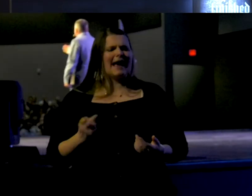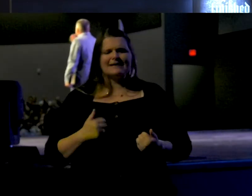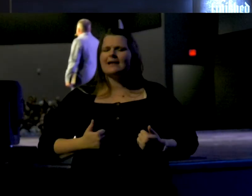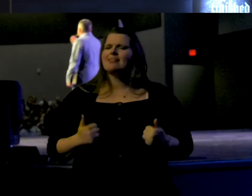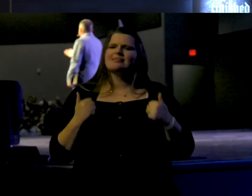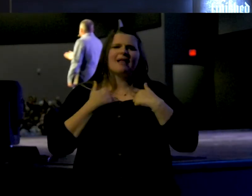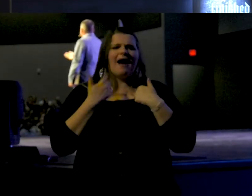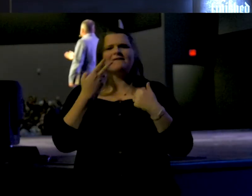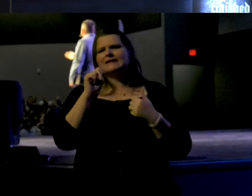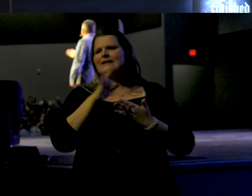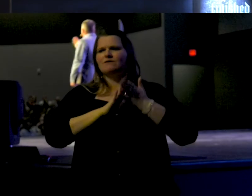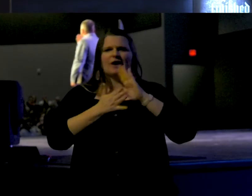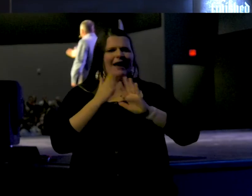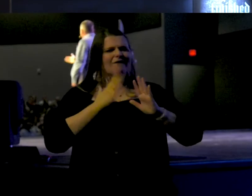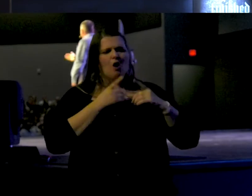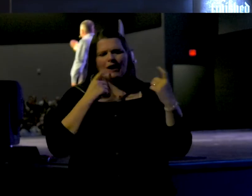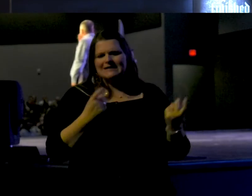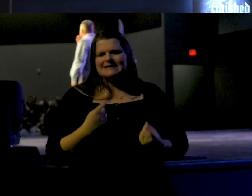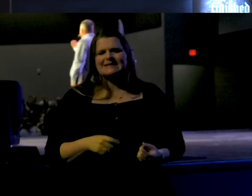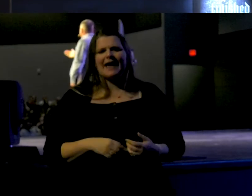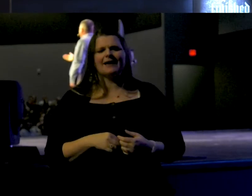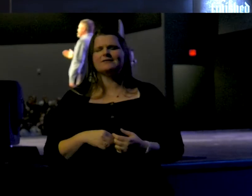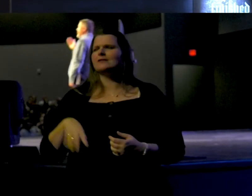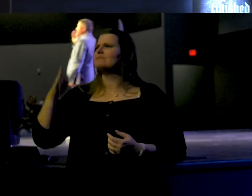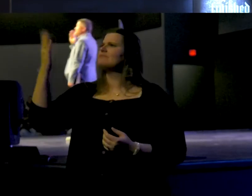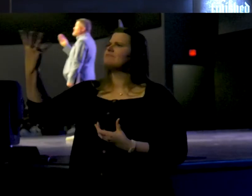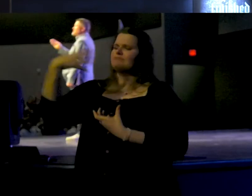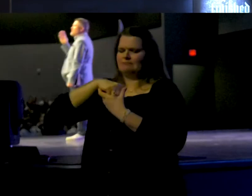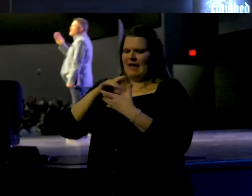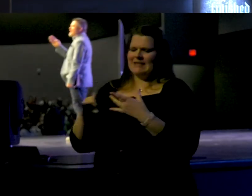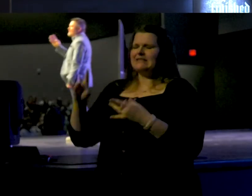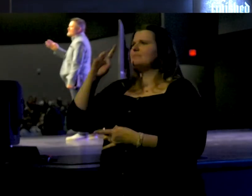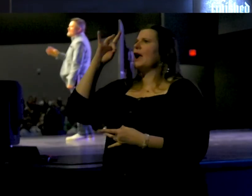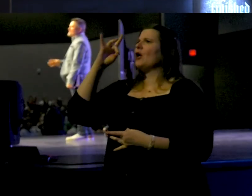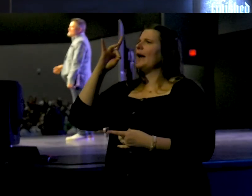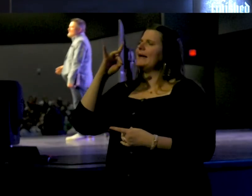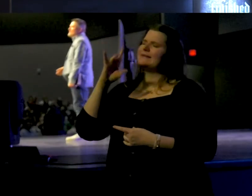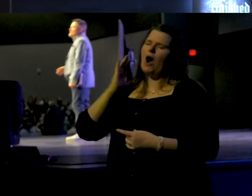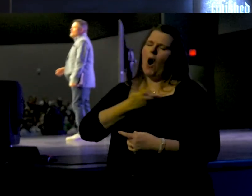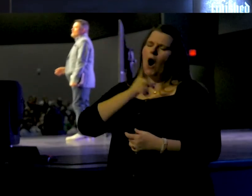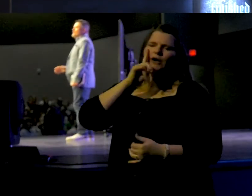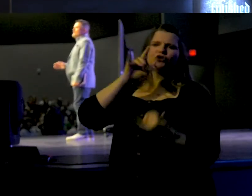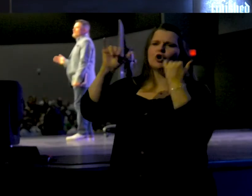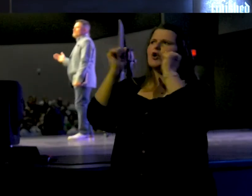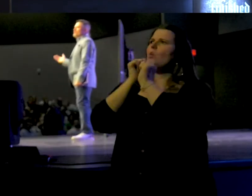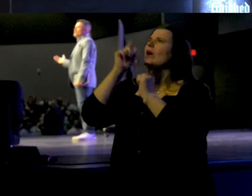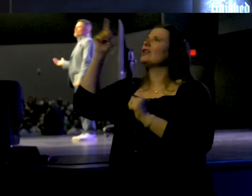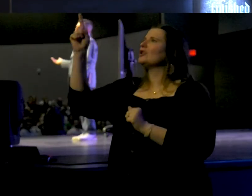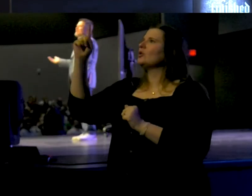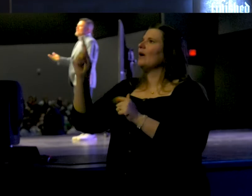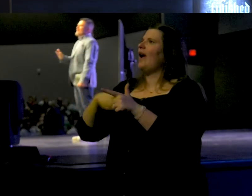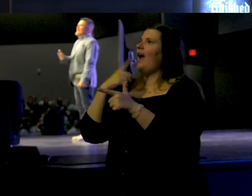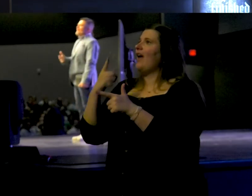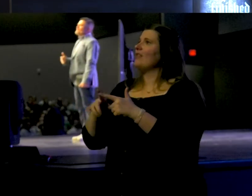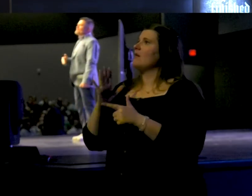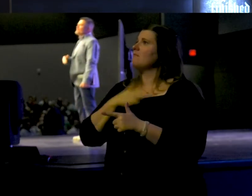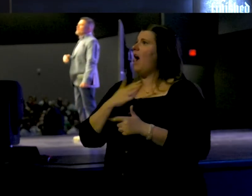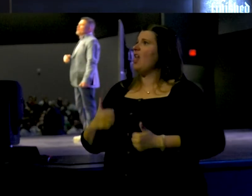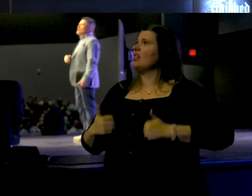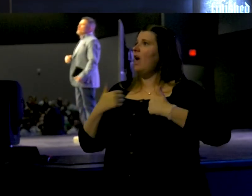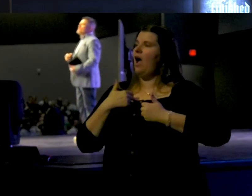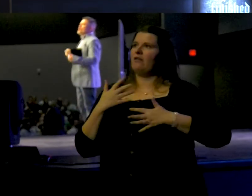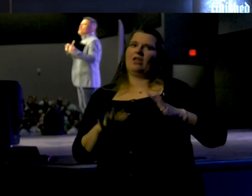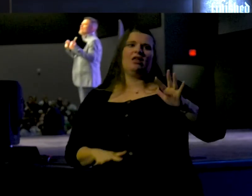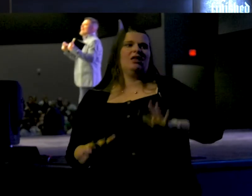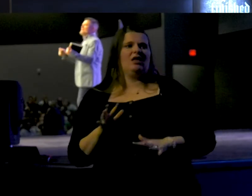covered our sins, filled us with his spirit, and sealed our eternity, and yet muddled through our lives